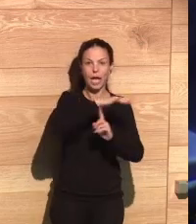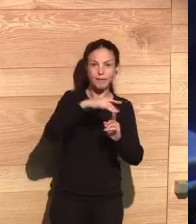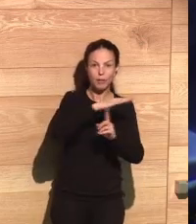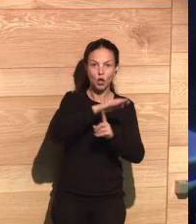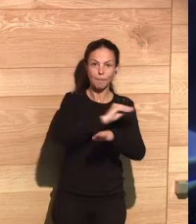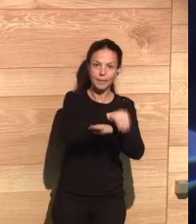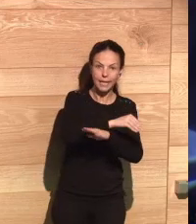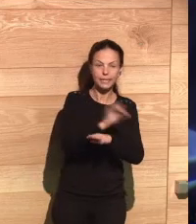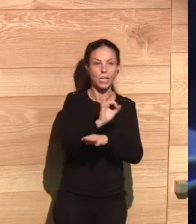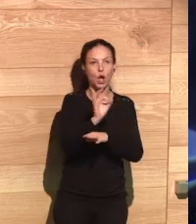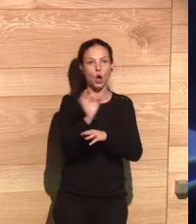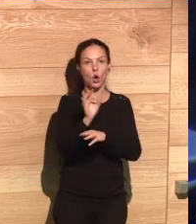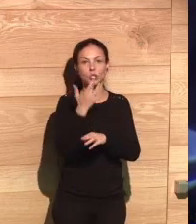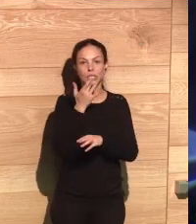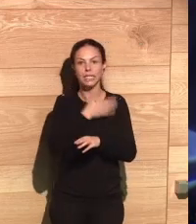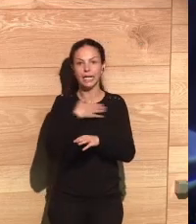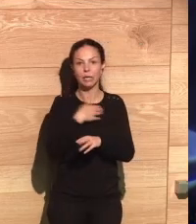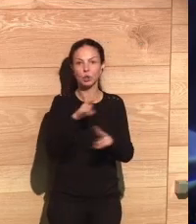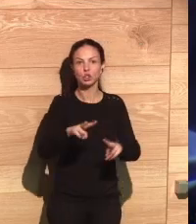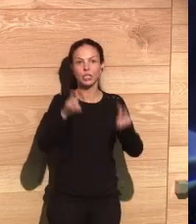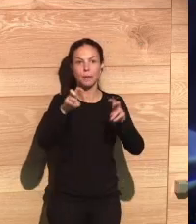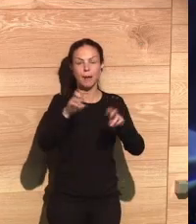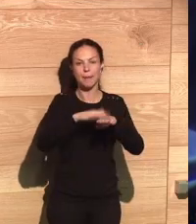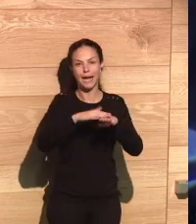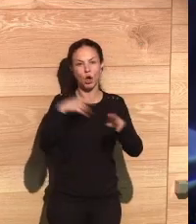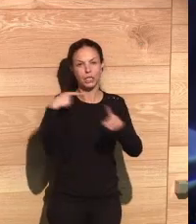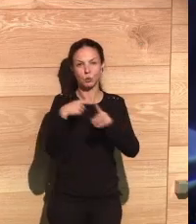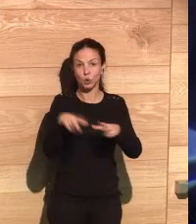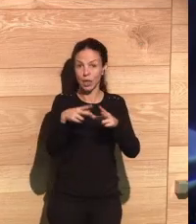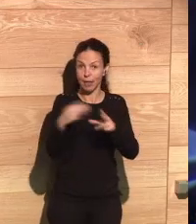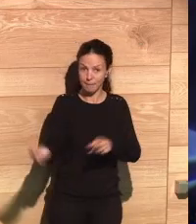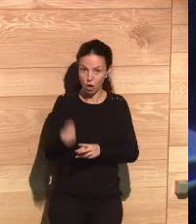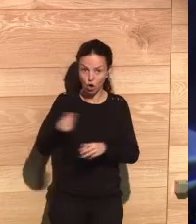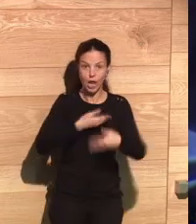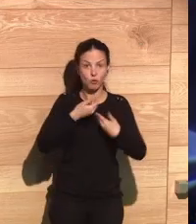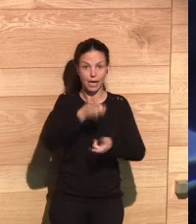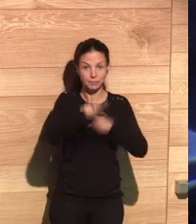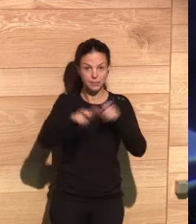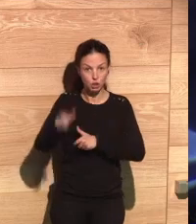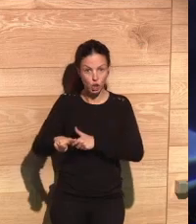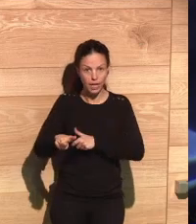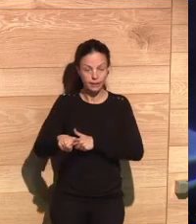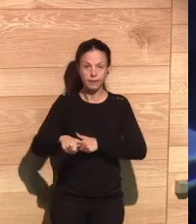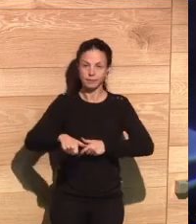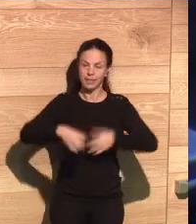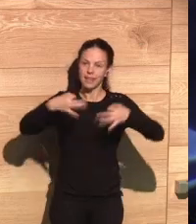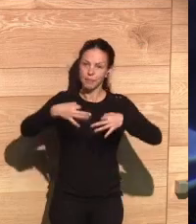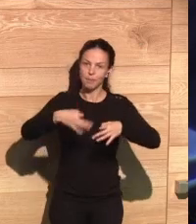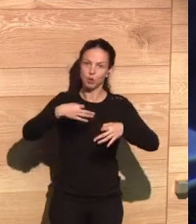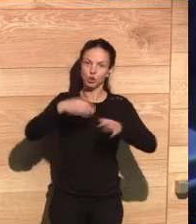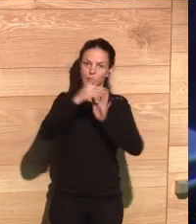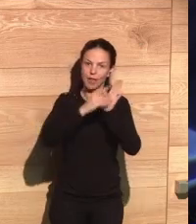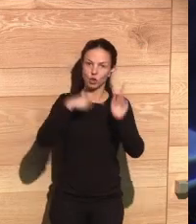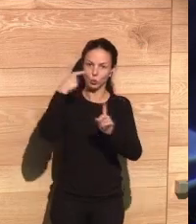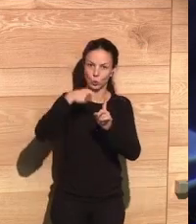right now, it's very telling. And so I think that if we want to improve societies, and I